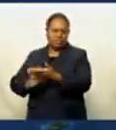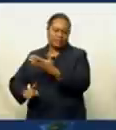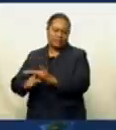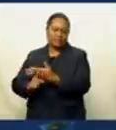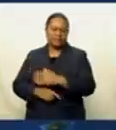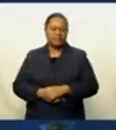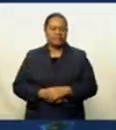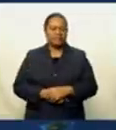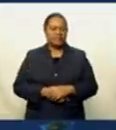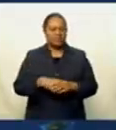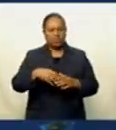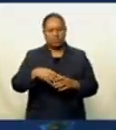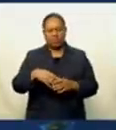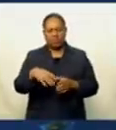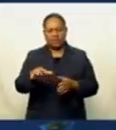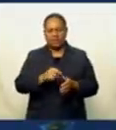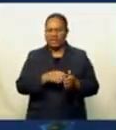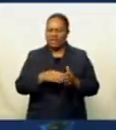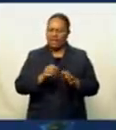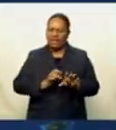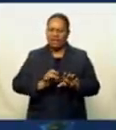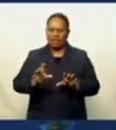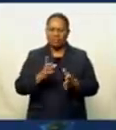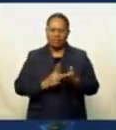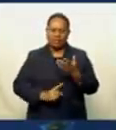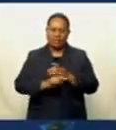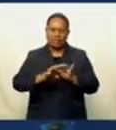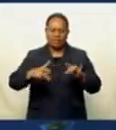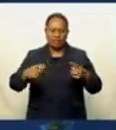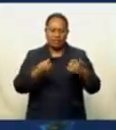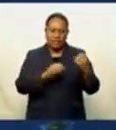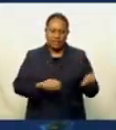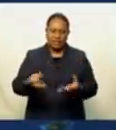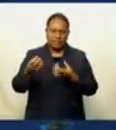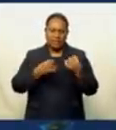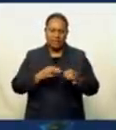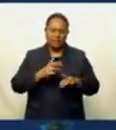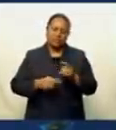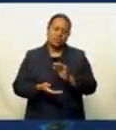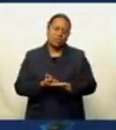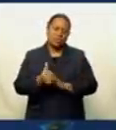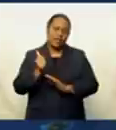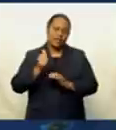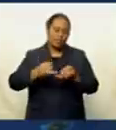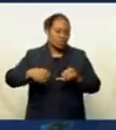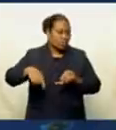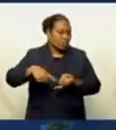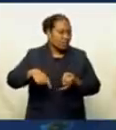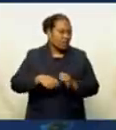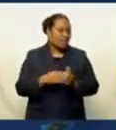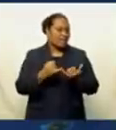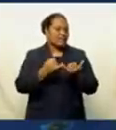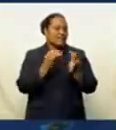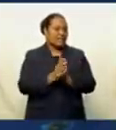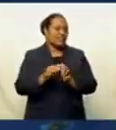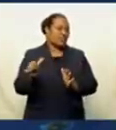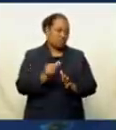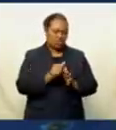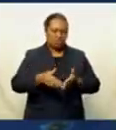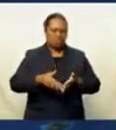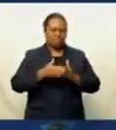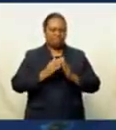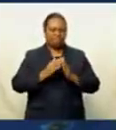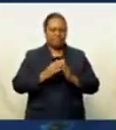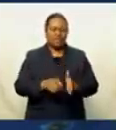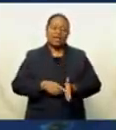the equipment and medicines and all the supplies back to Suva. And by Sunday, they should be out of Lutoka